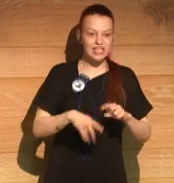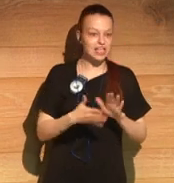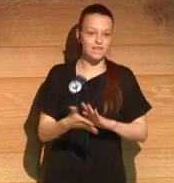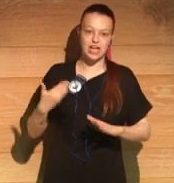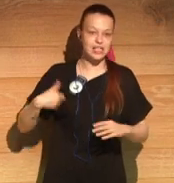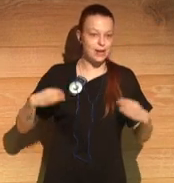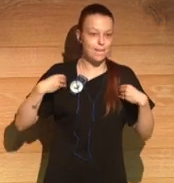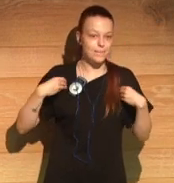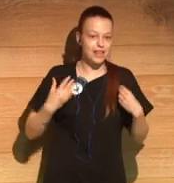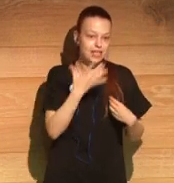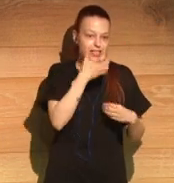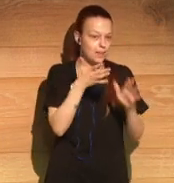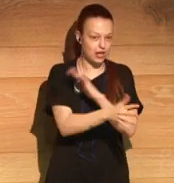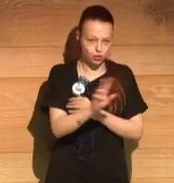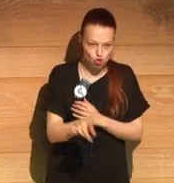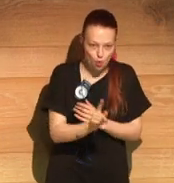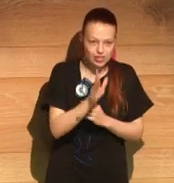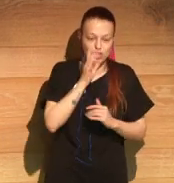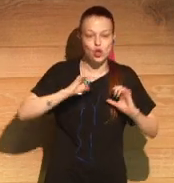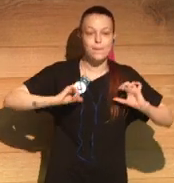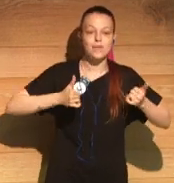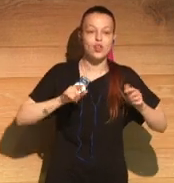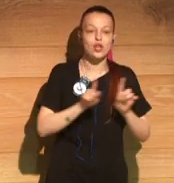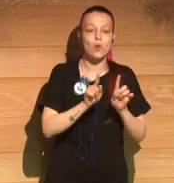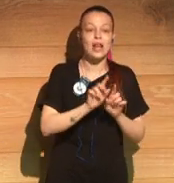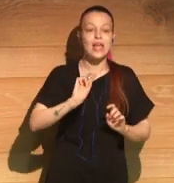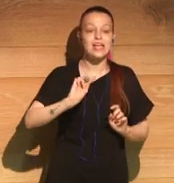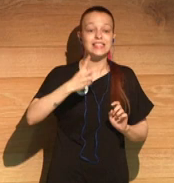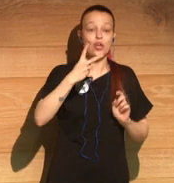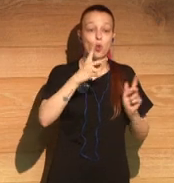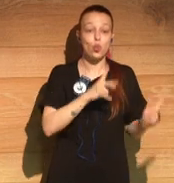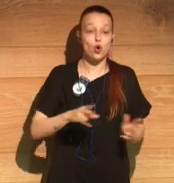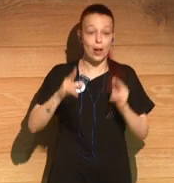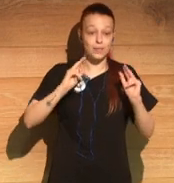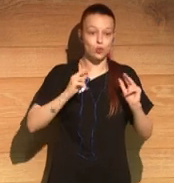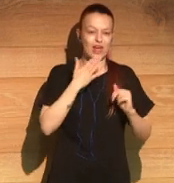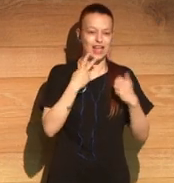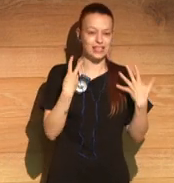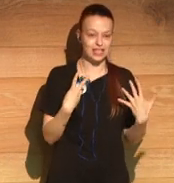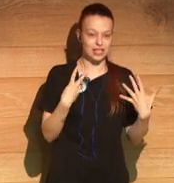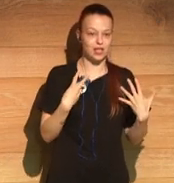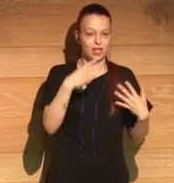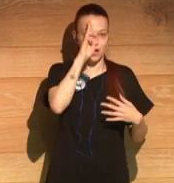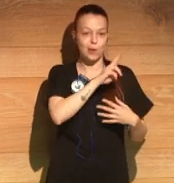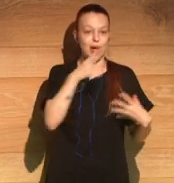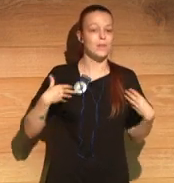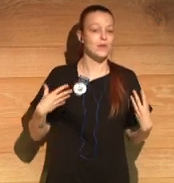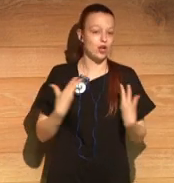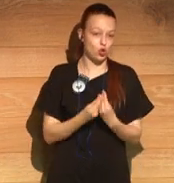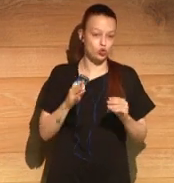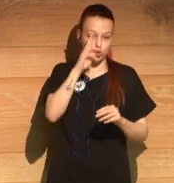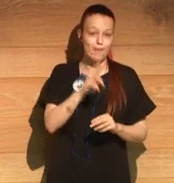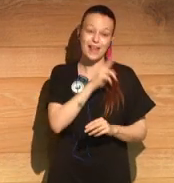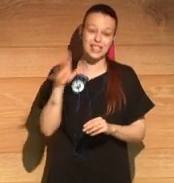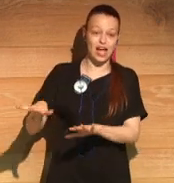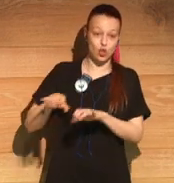in the second chapter, when he's seven and living with his adoptive parents, once those jokes started to come because the parents